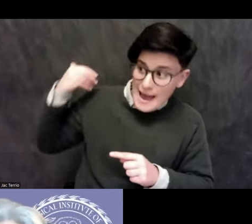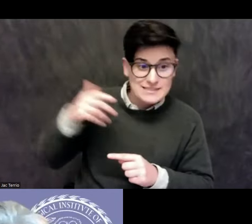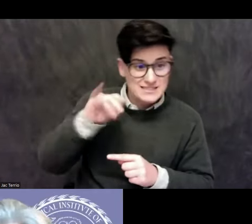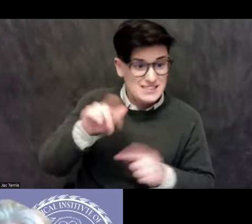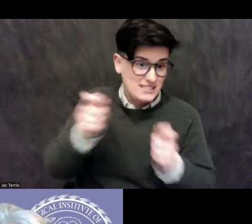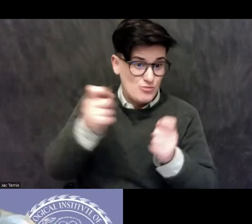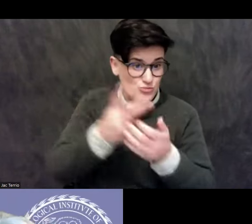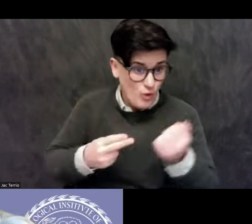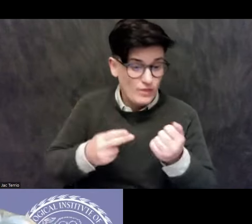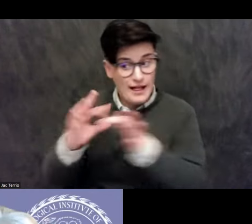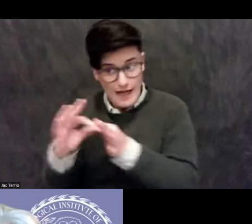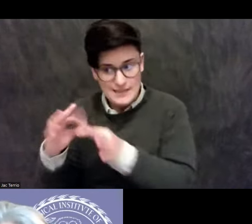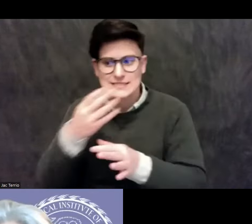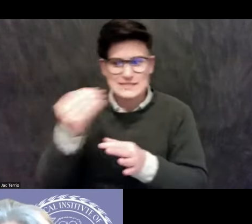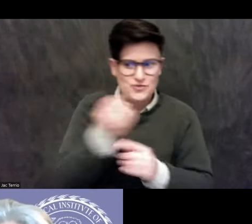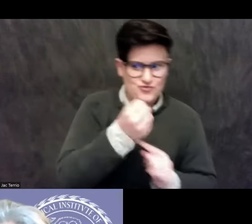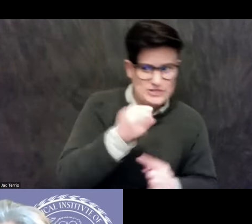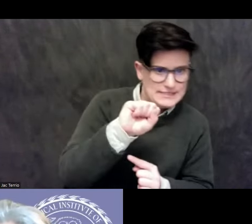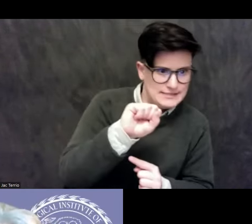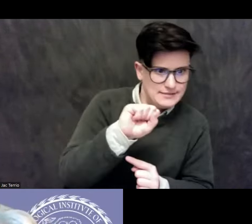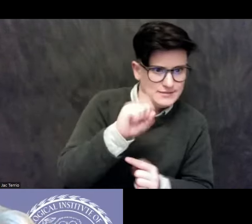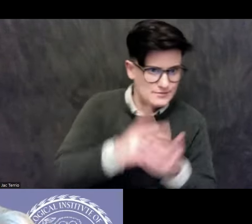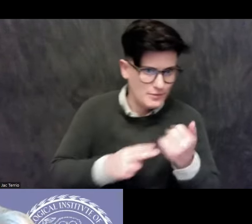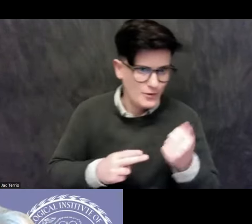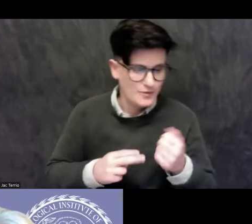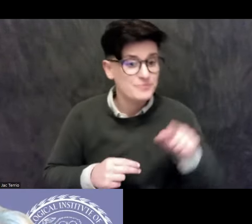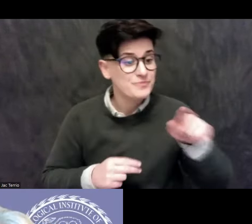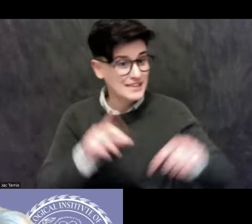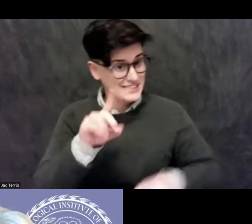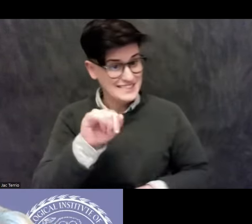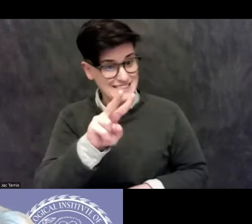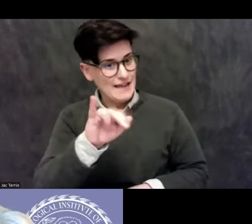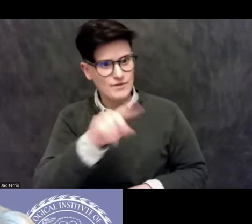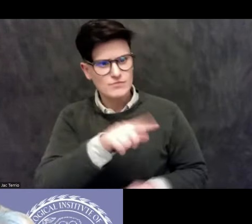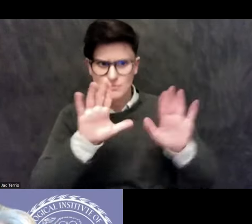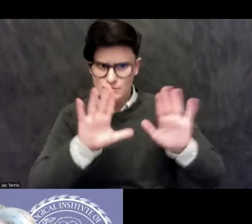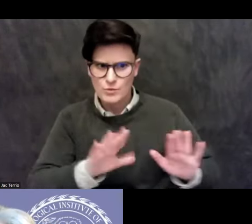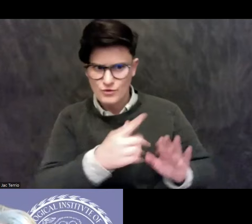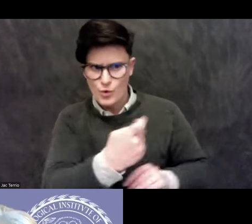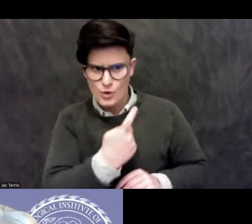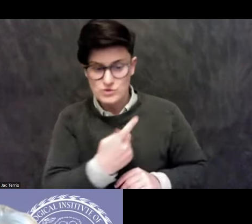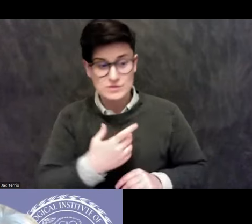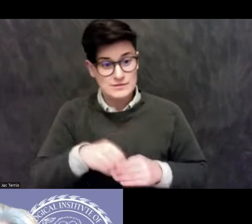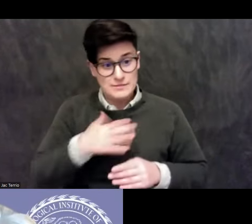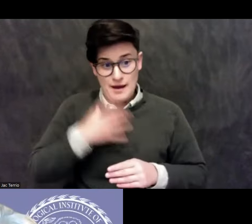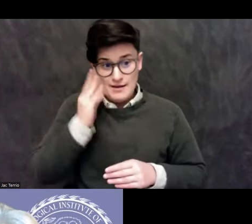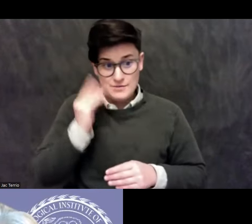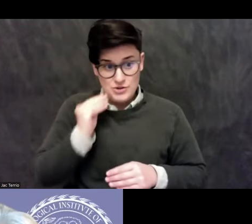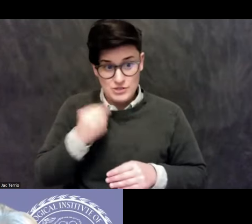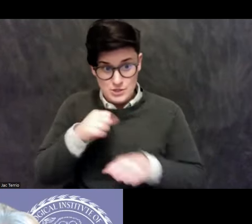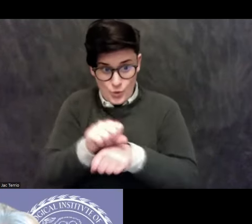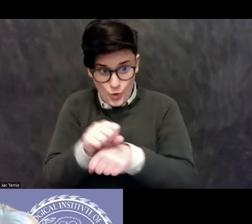and resistance? Yeah, no, it's a wonderful question. I, you in my experience and working in a few parts of Mexico,